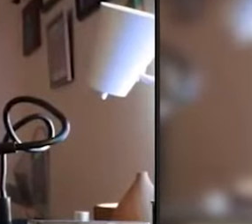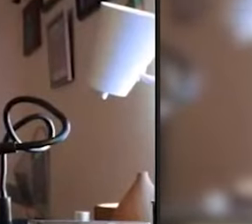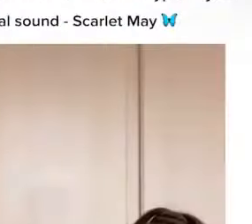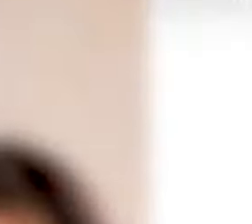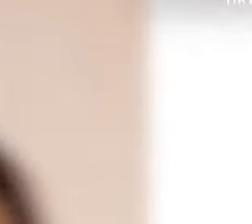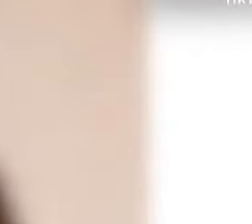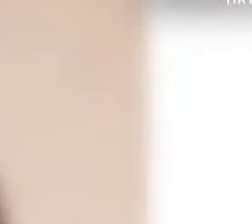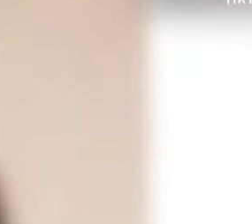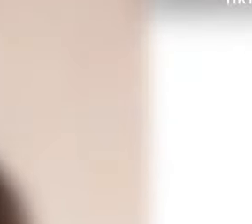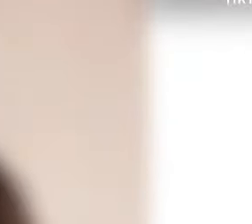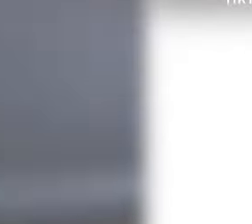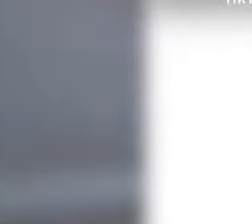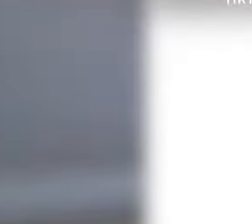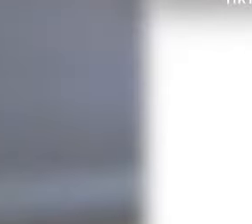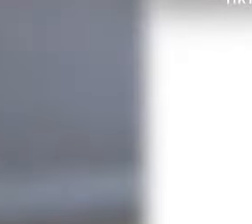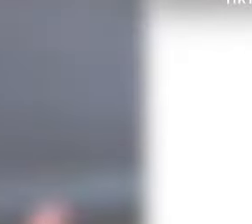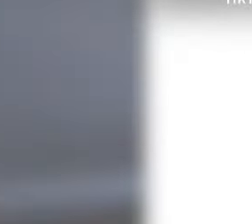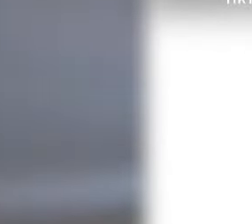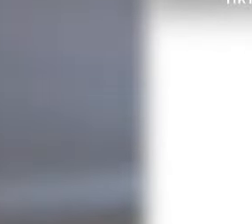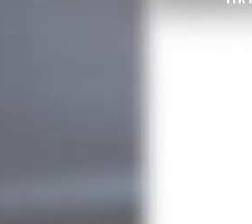Do what you in a moment